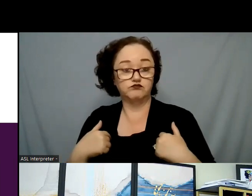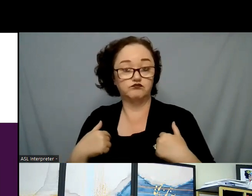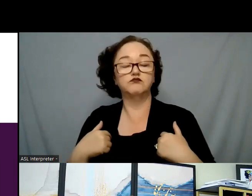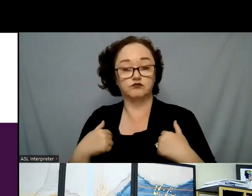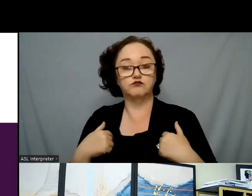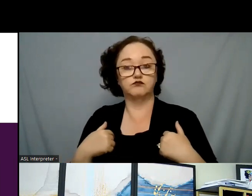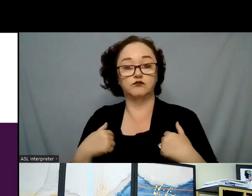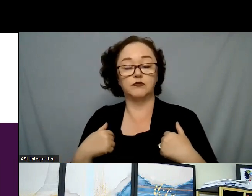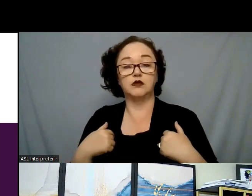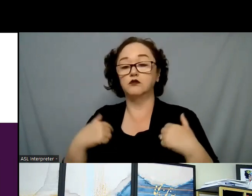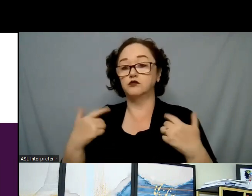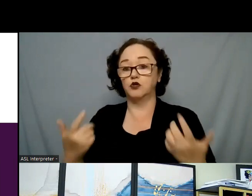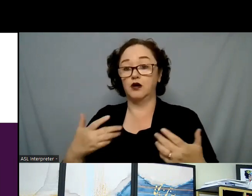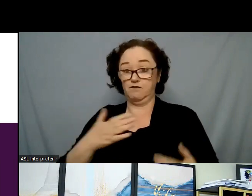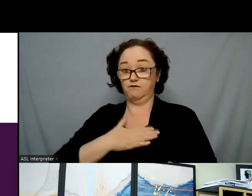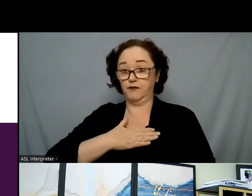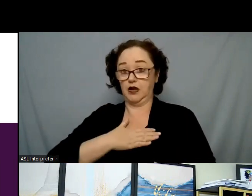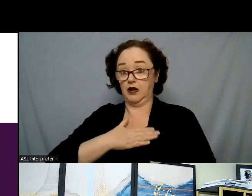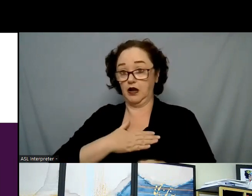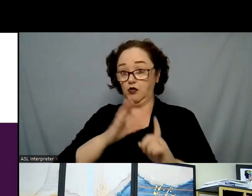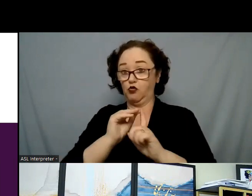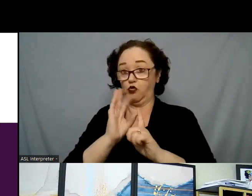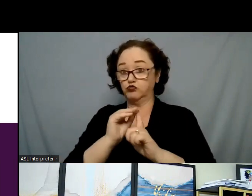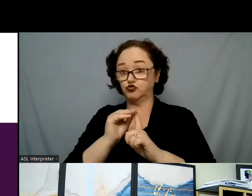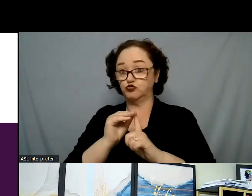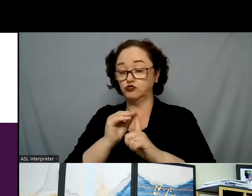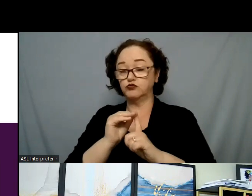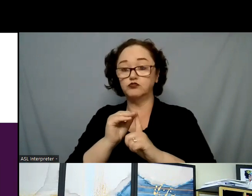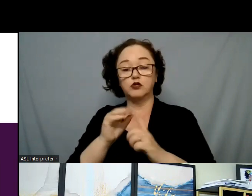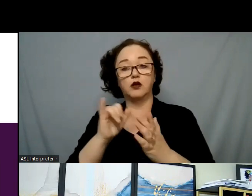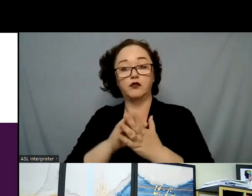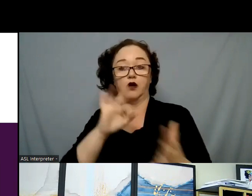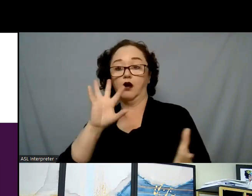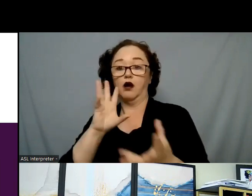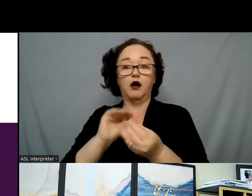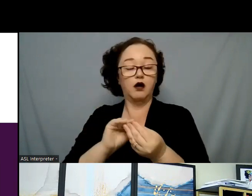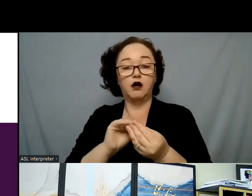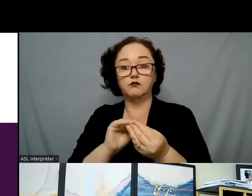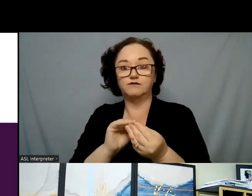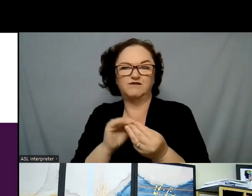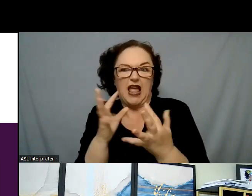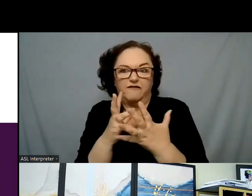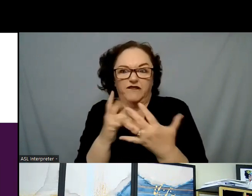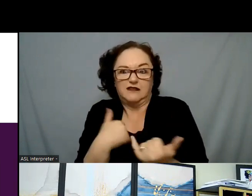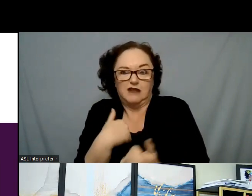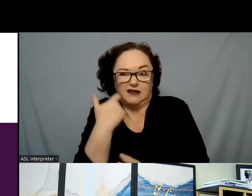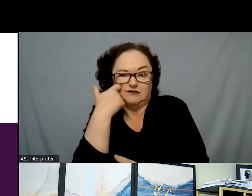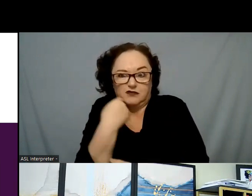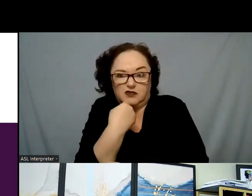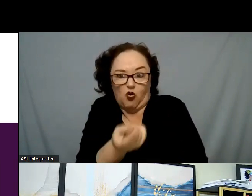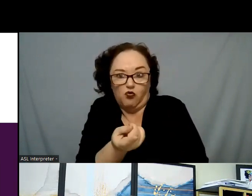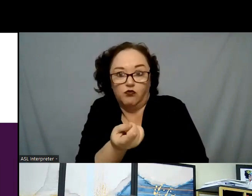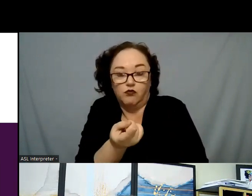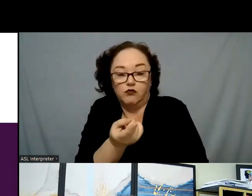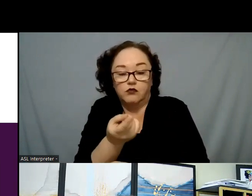as far as my culture is concerned, it is comprised of everything I just mentioned. Therefore, how I